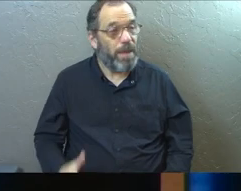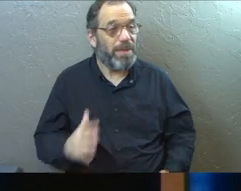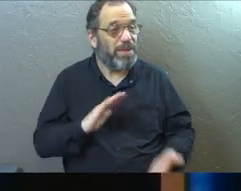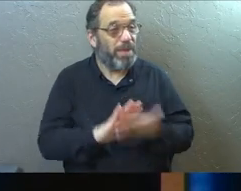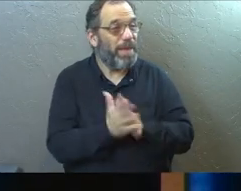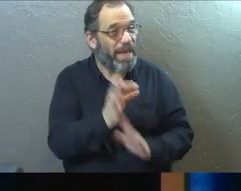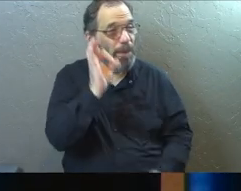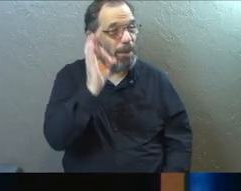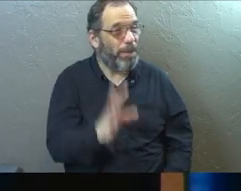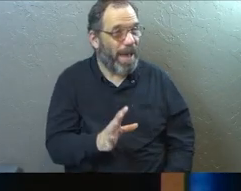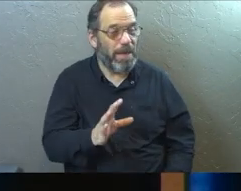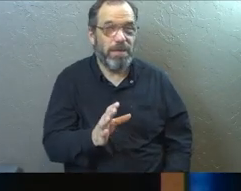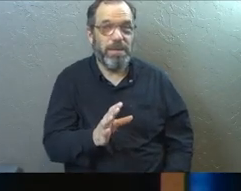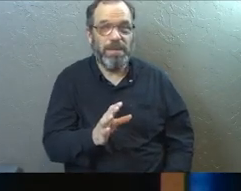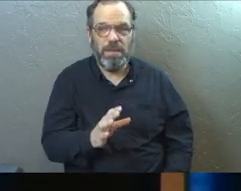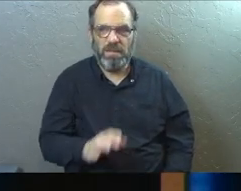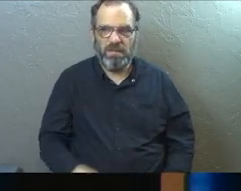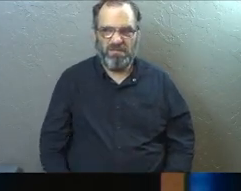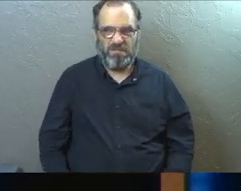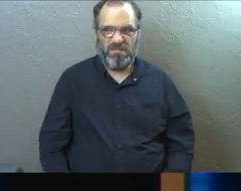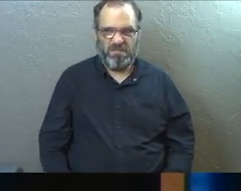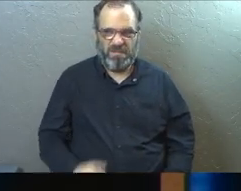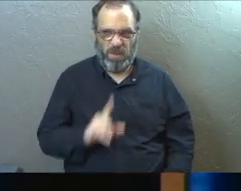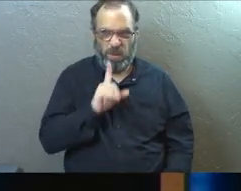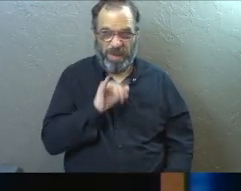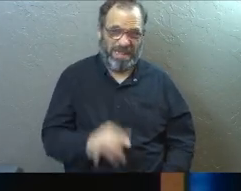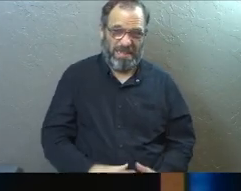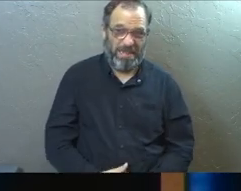say to be a pastor, and I didn't want them to go, really?